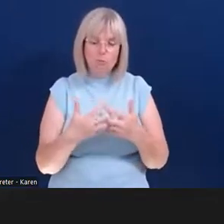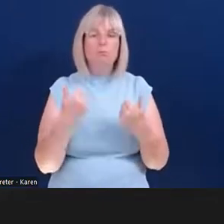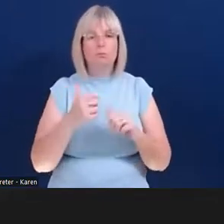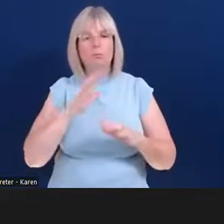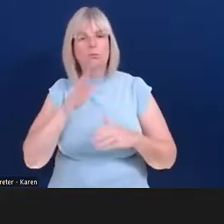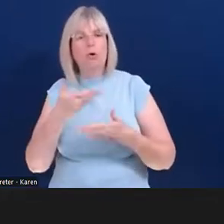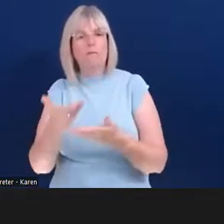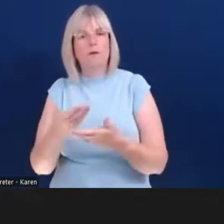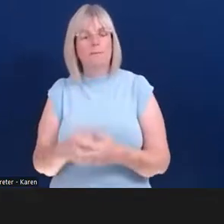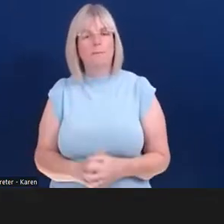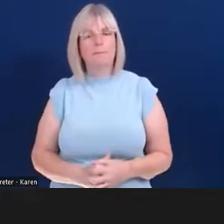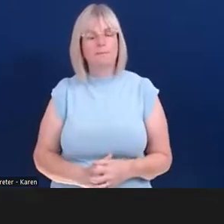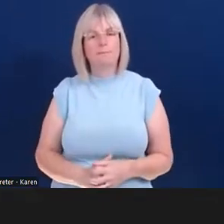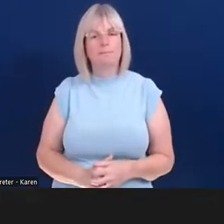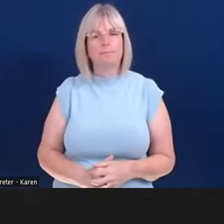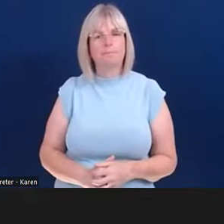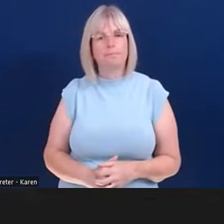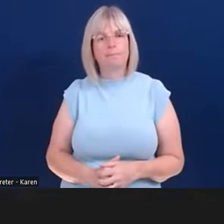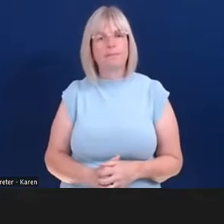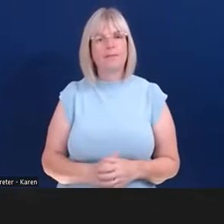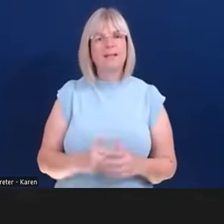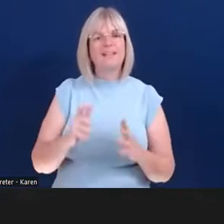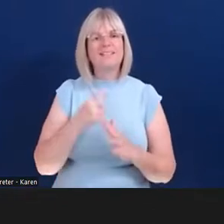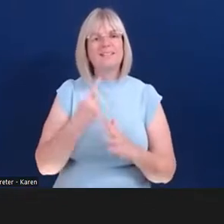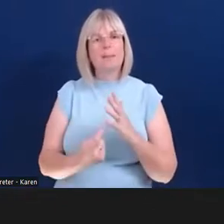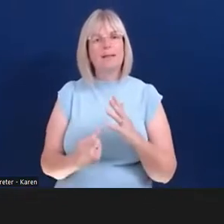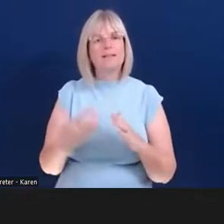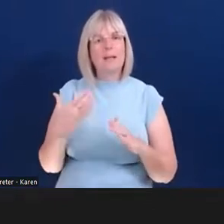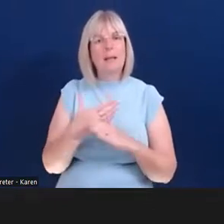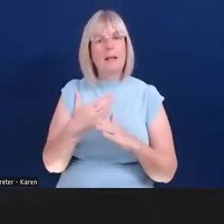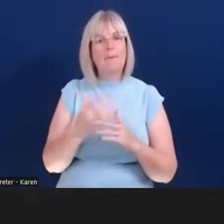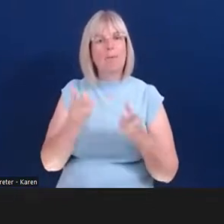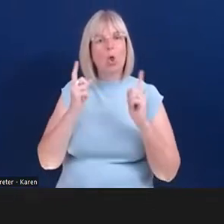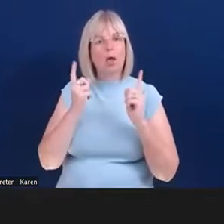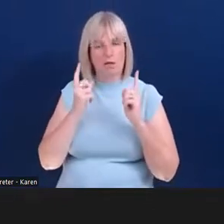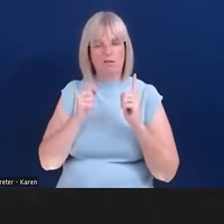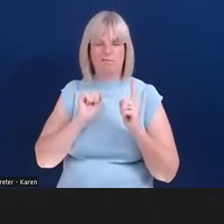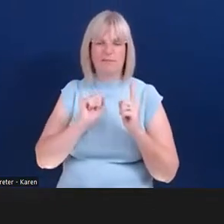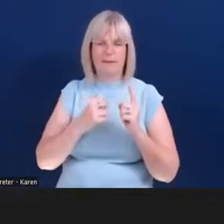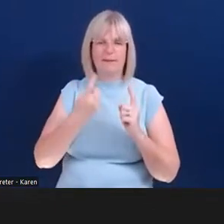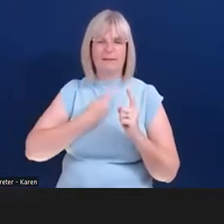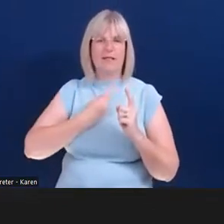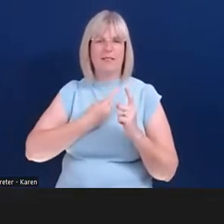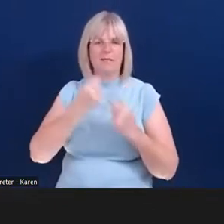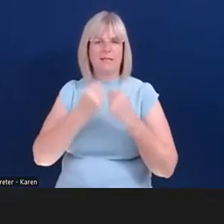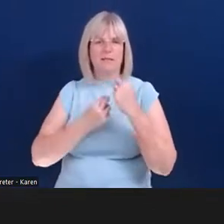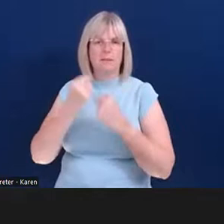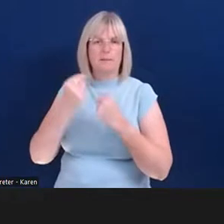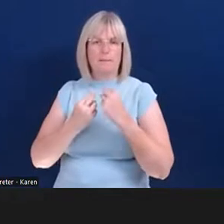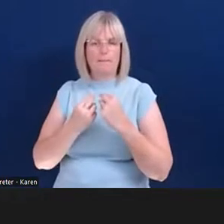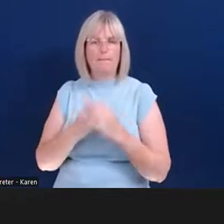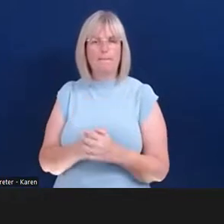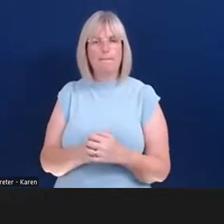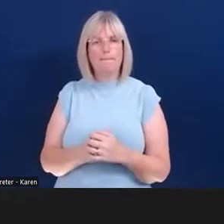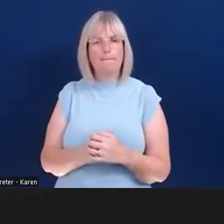As a disability employer, again, it's a self-assessment process of idea looking at enhancing